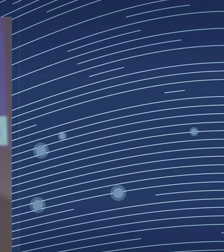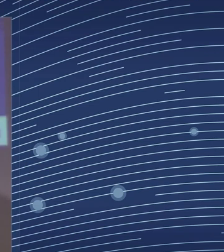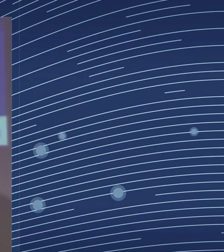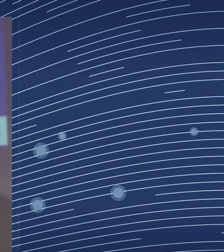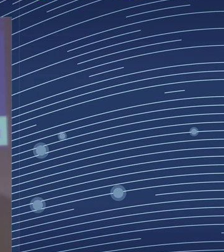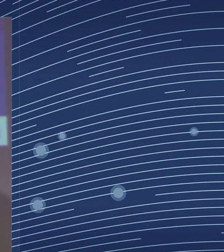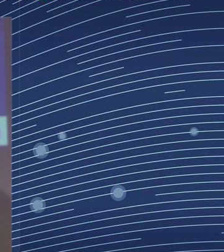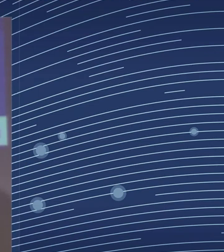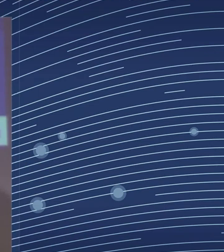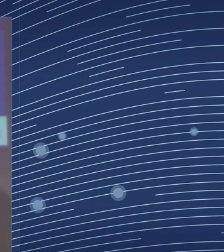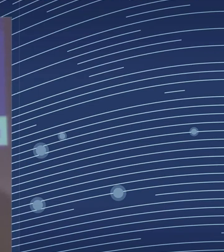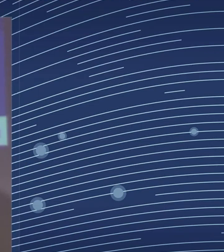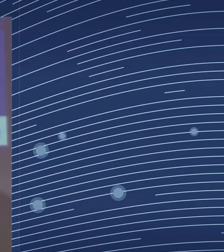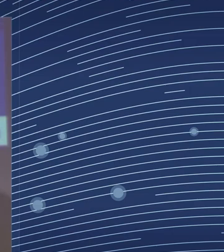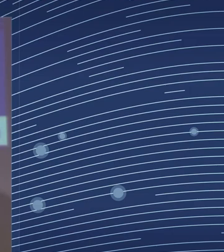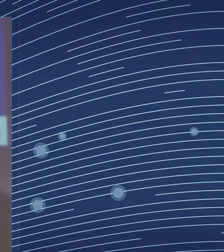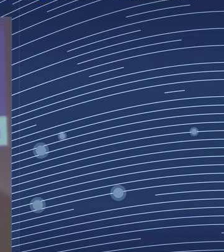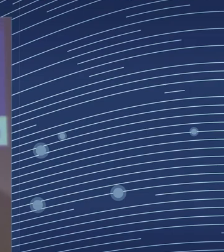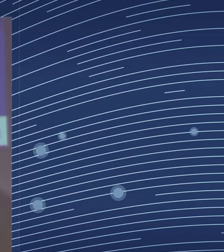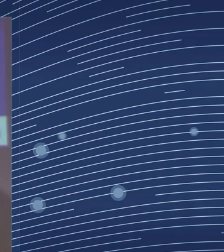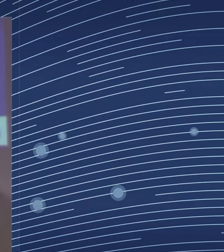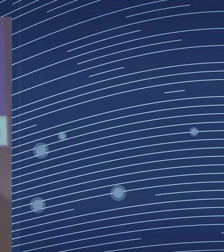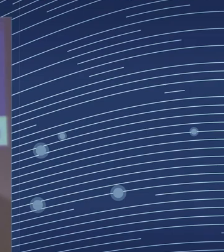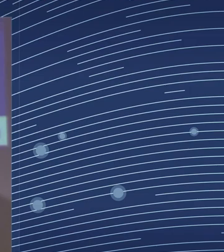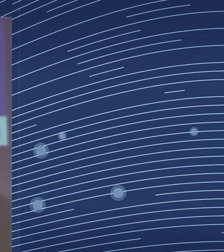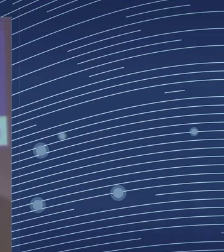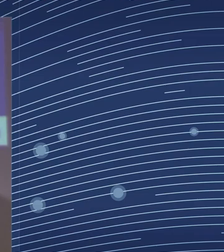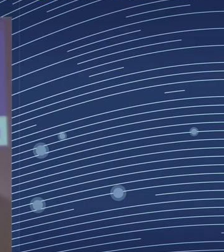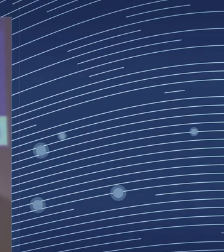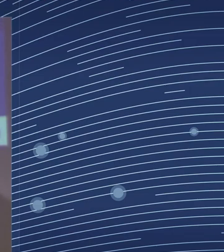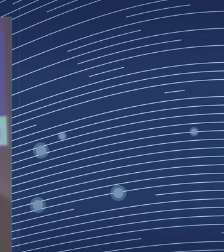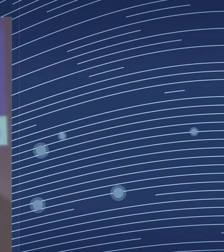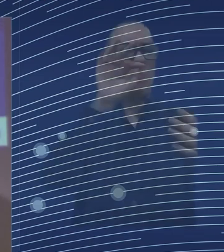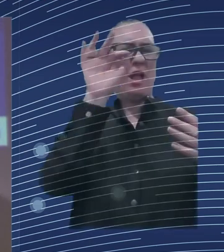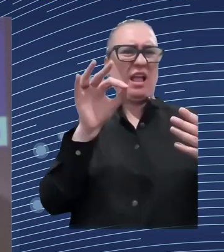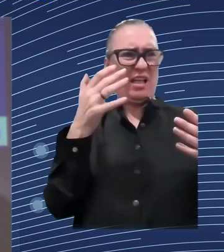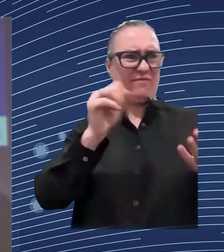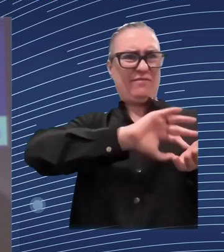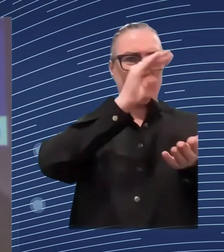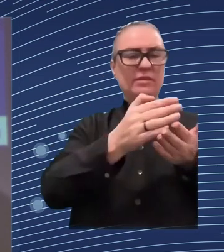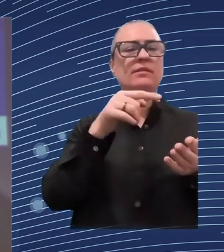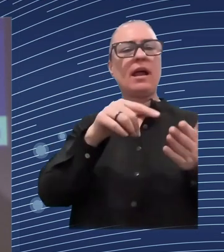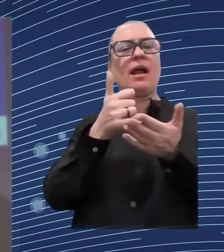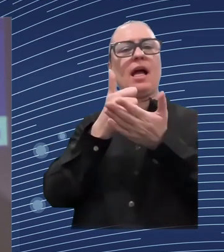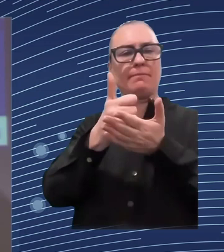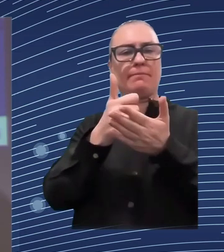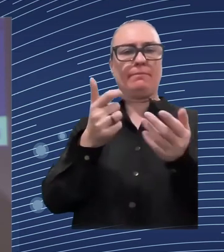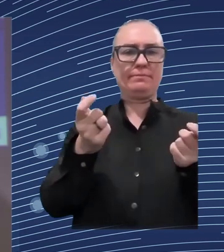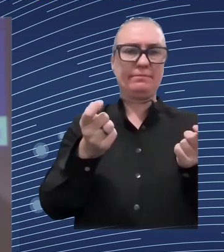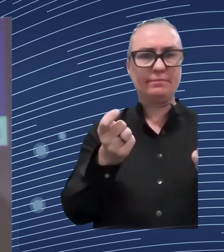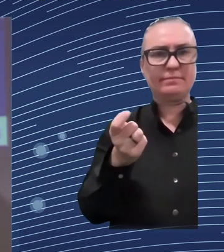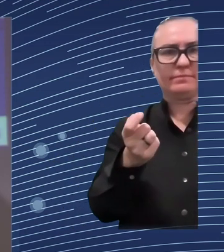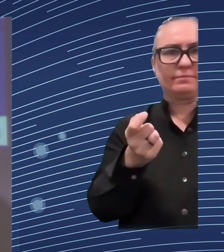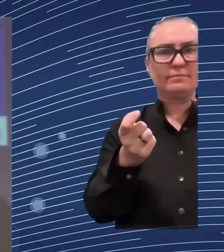a particular department, but then nobody else shares that information. So in order